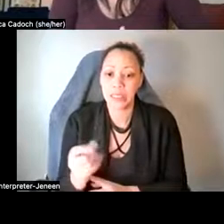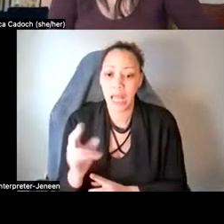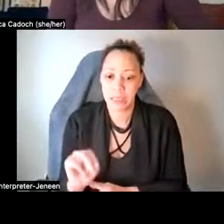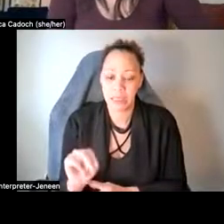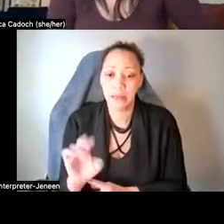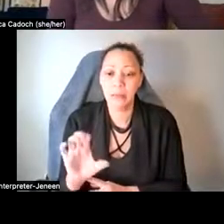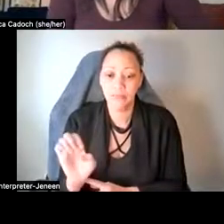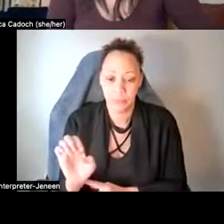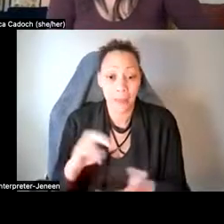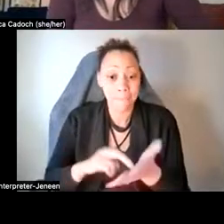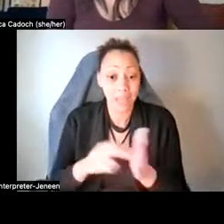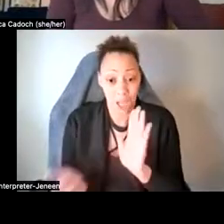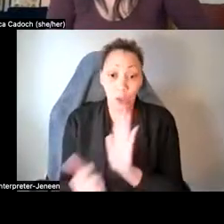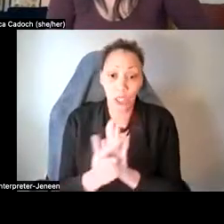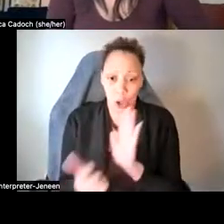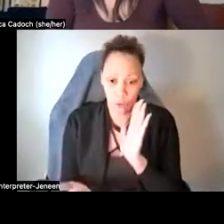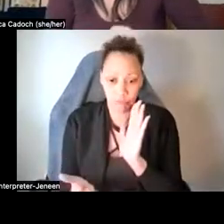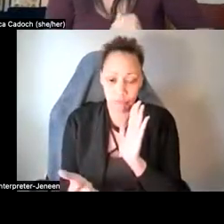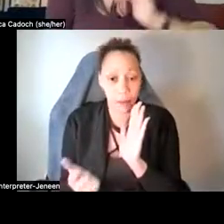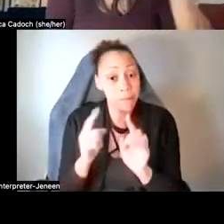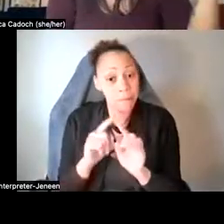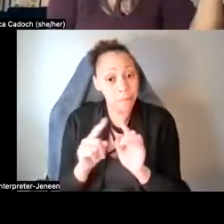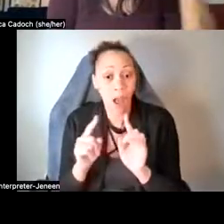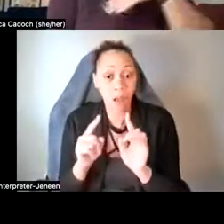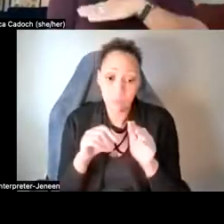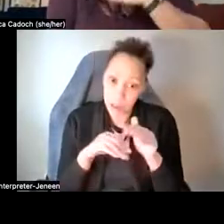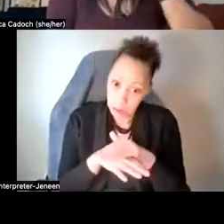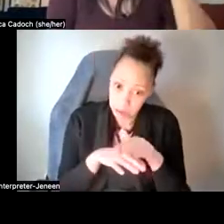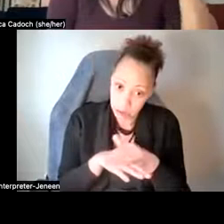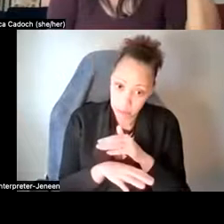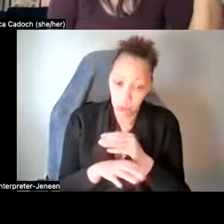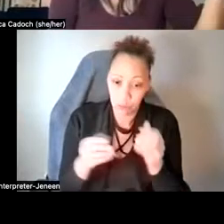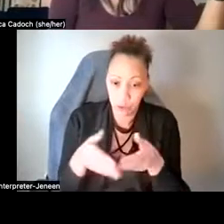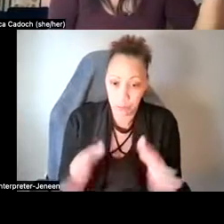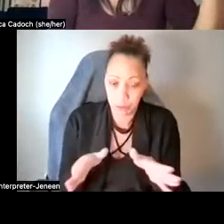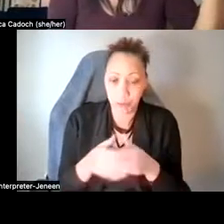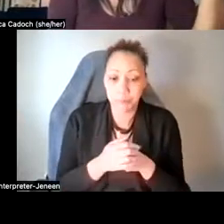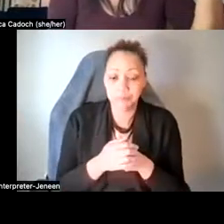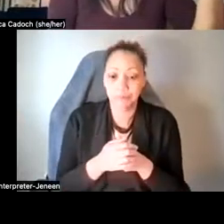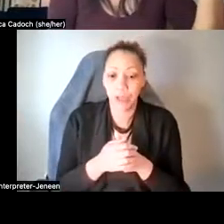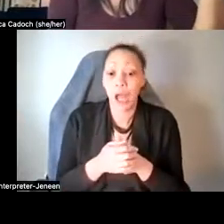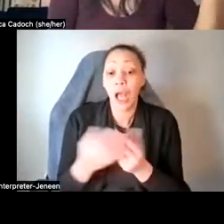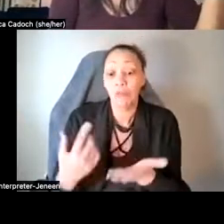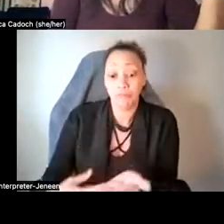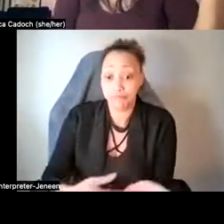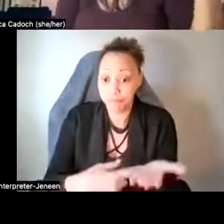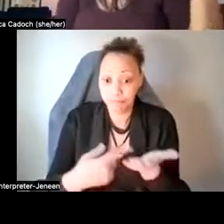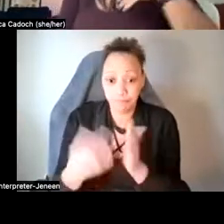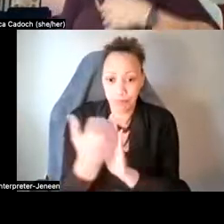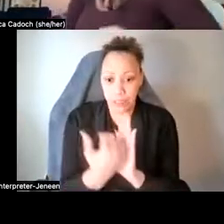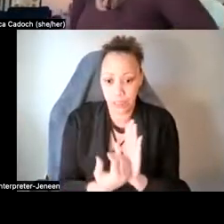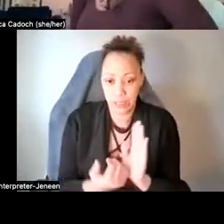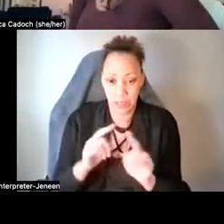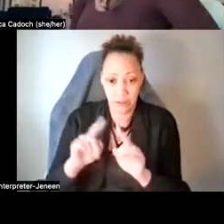currently inaccessible mostly to the public. And as I go over the list of psychedelics, I'll be telling you which ones